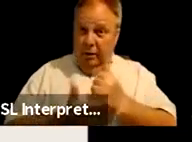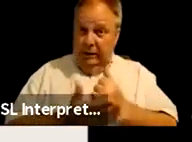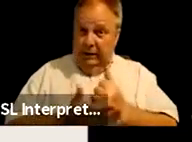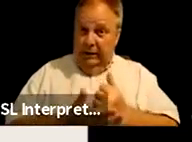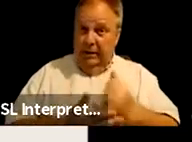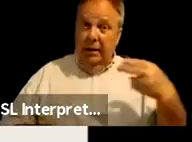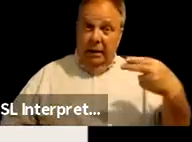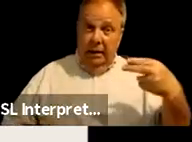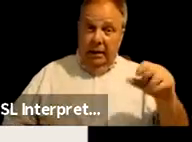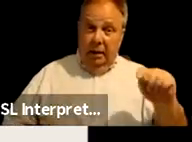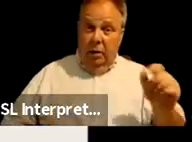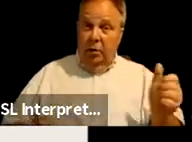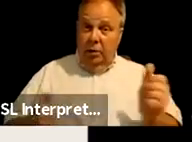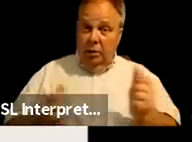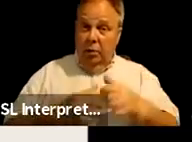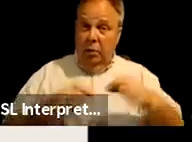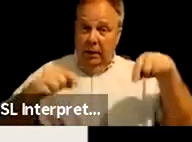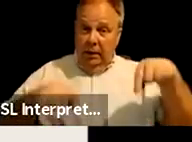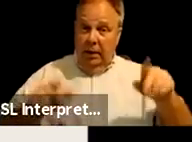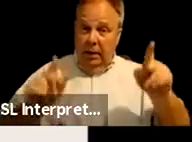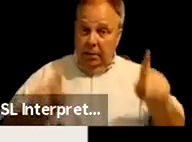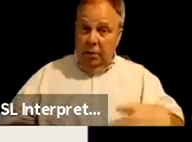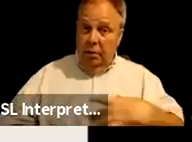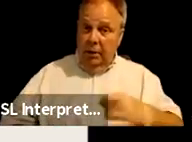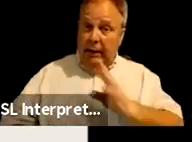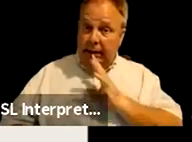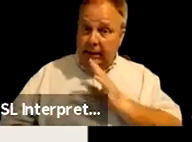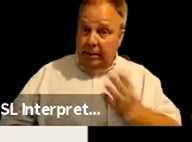a host with the, uh, person who'd like to speak.